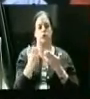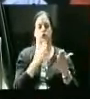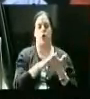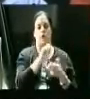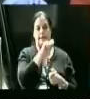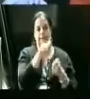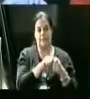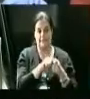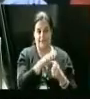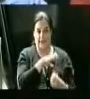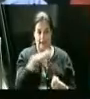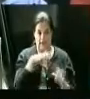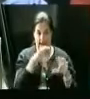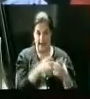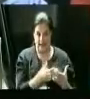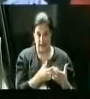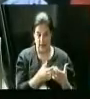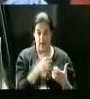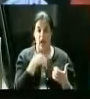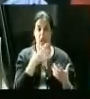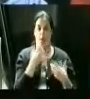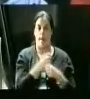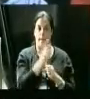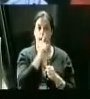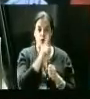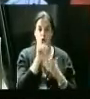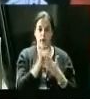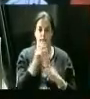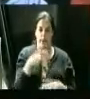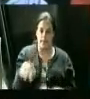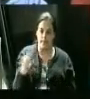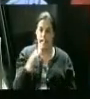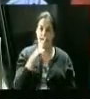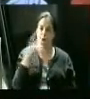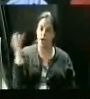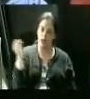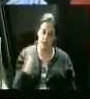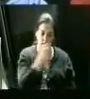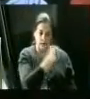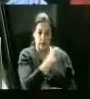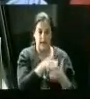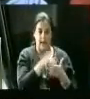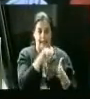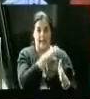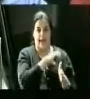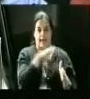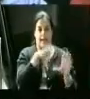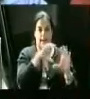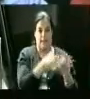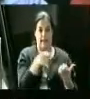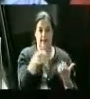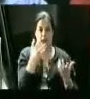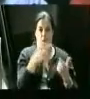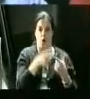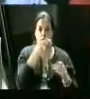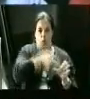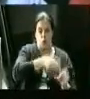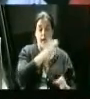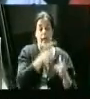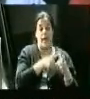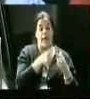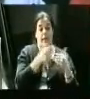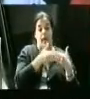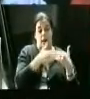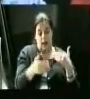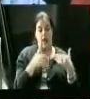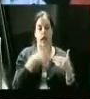particular committee. I want to make sure that they are plugged into the committee that they want to serve on. And then, after